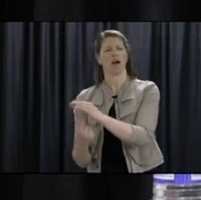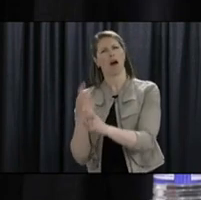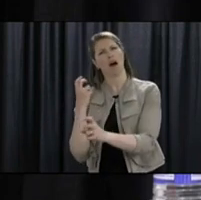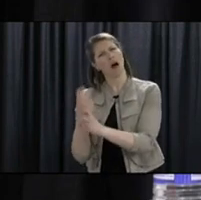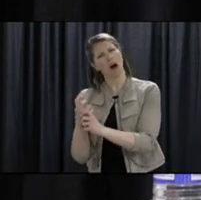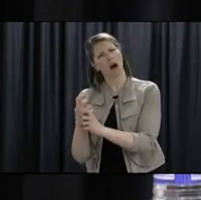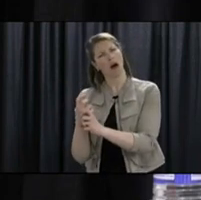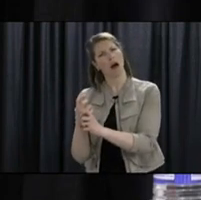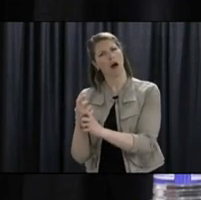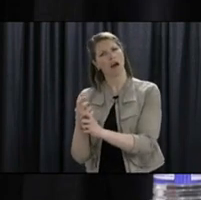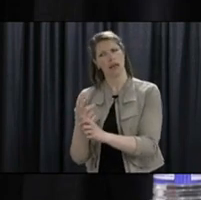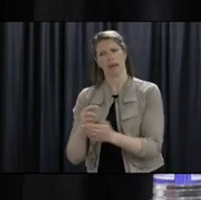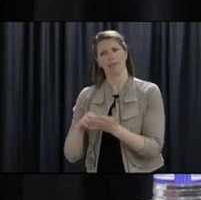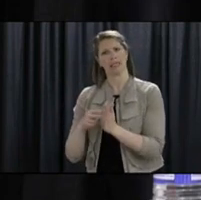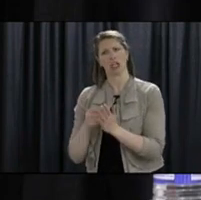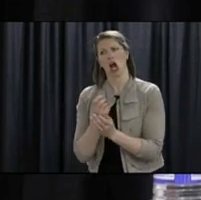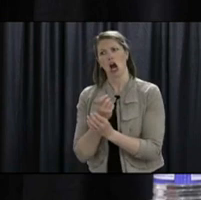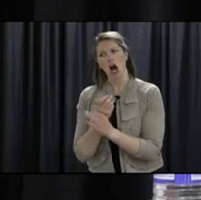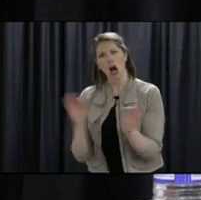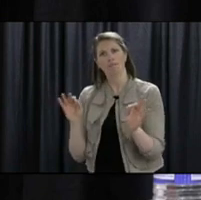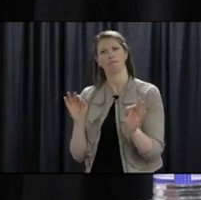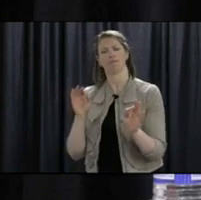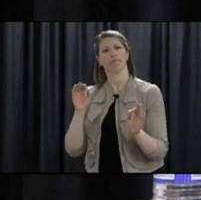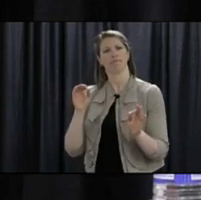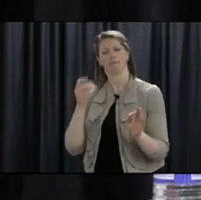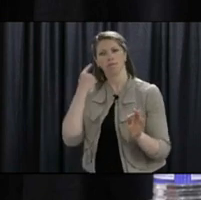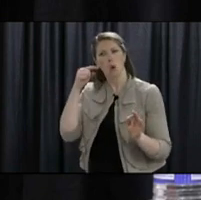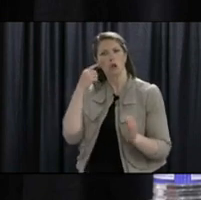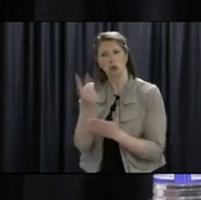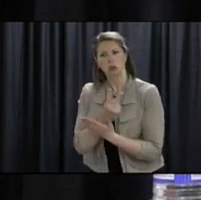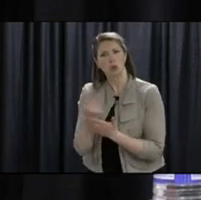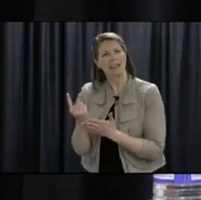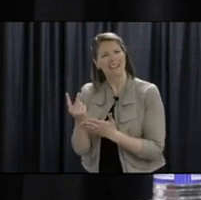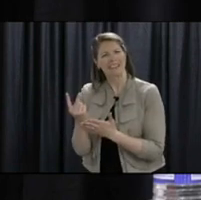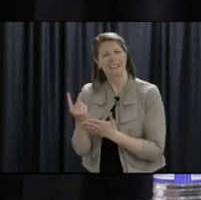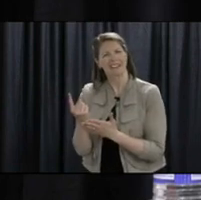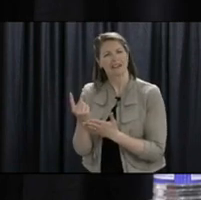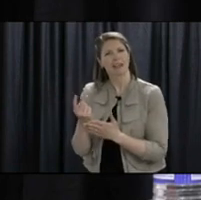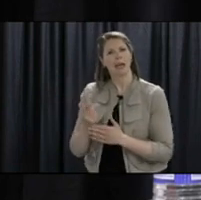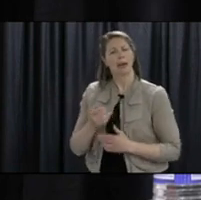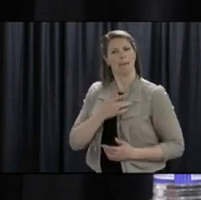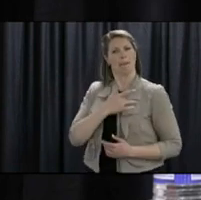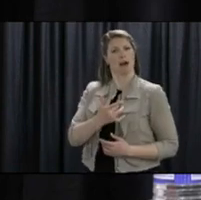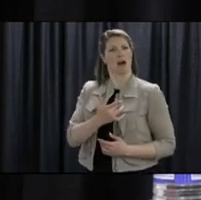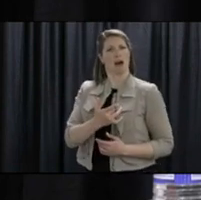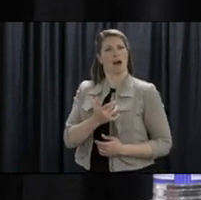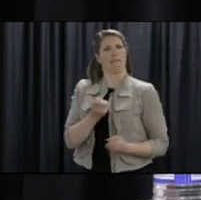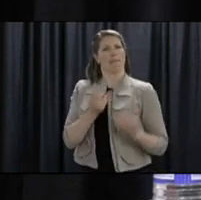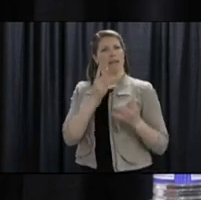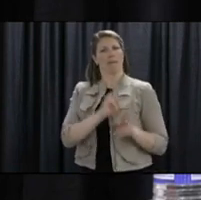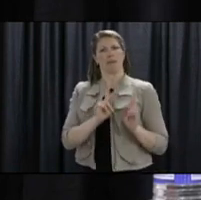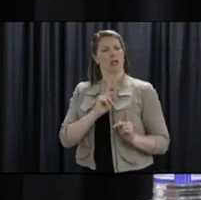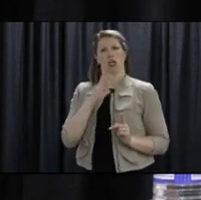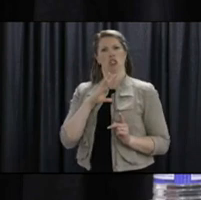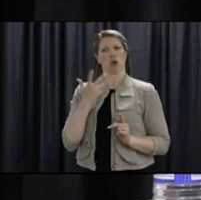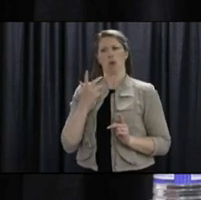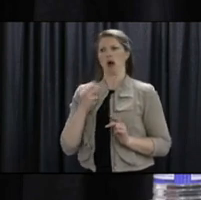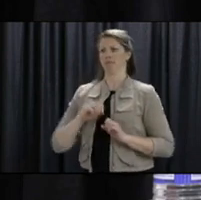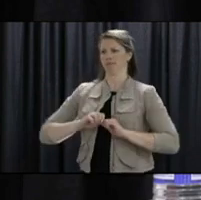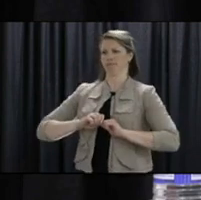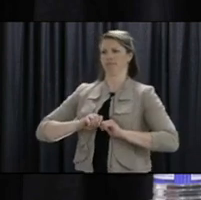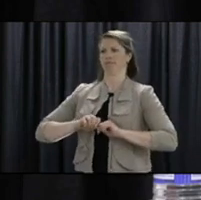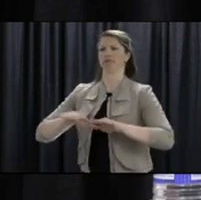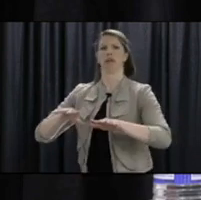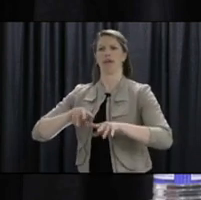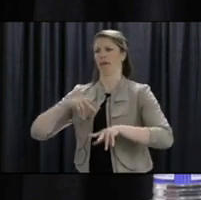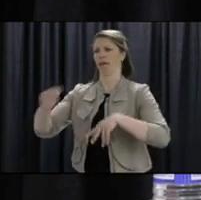most of these people are aware of the risks. They don't want to spread it to anyone. I firmly believe that